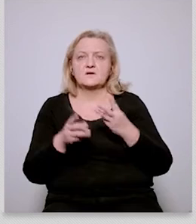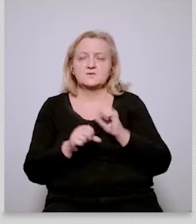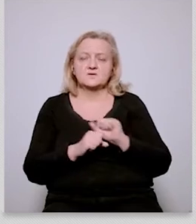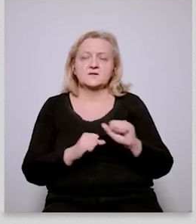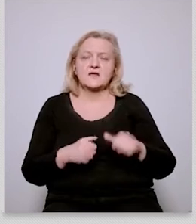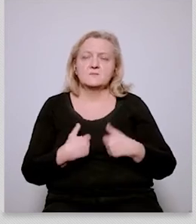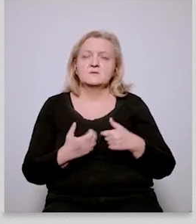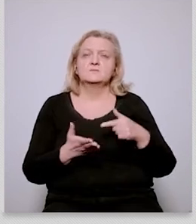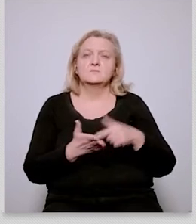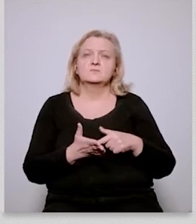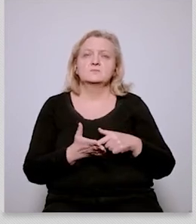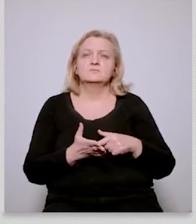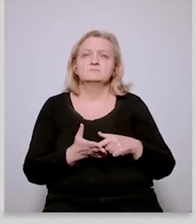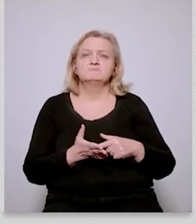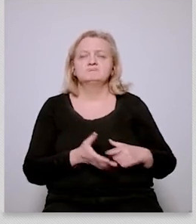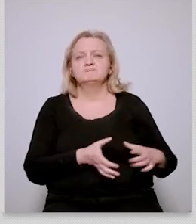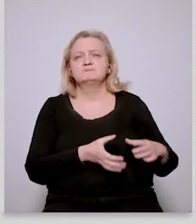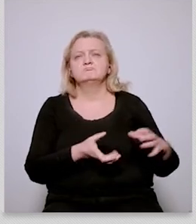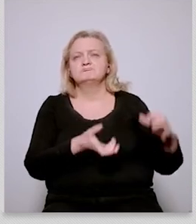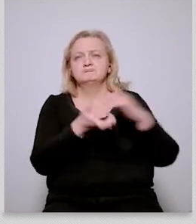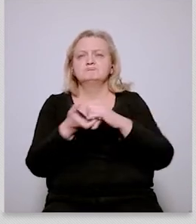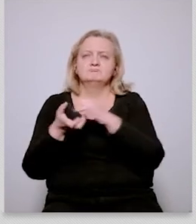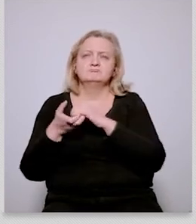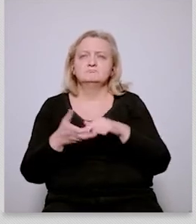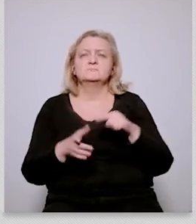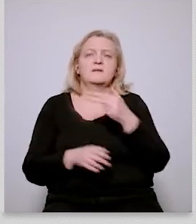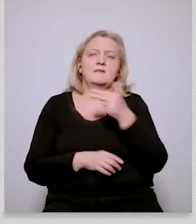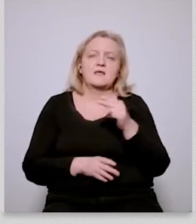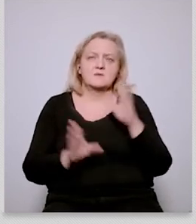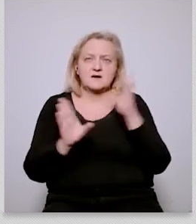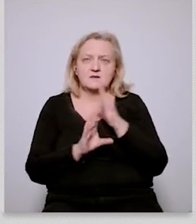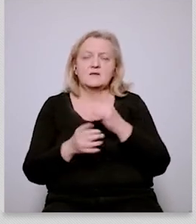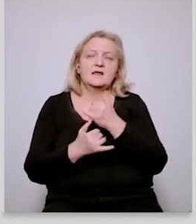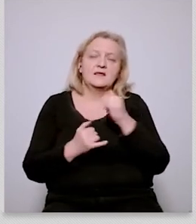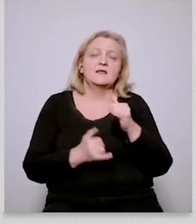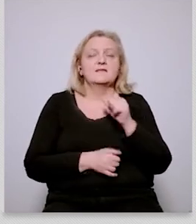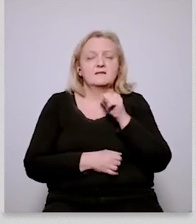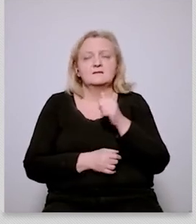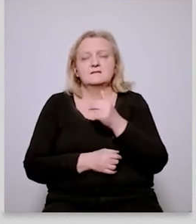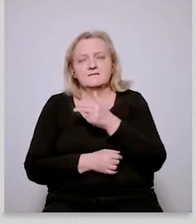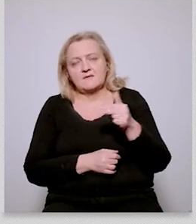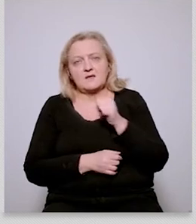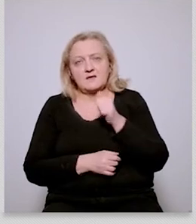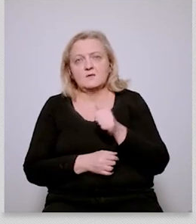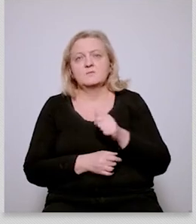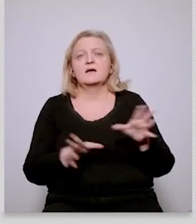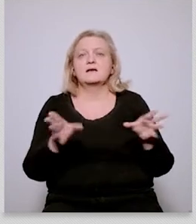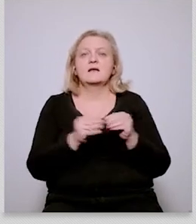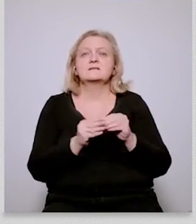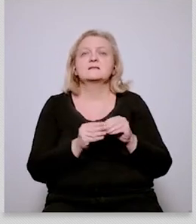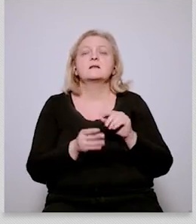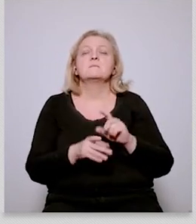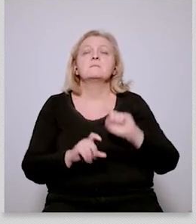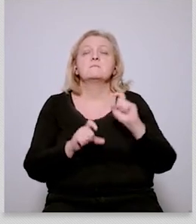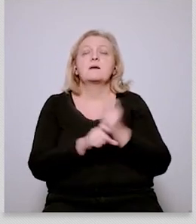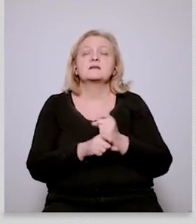the nuclear issue uh so you know how awkward uh poland can make things for france during the presidency